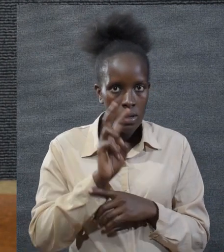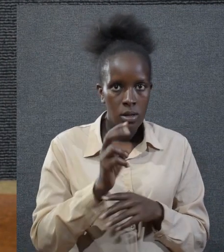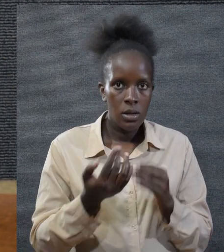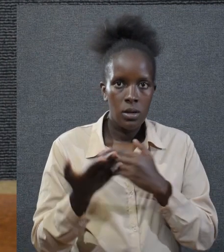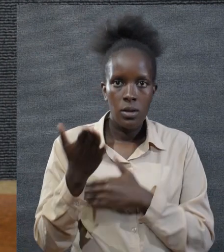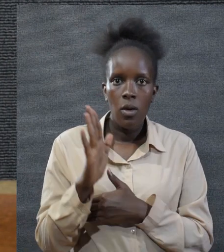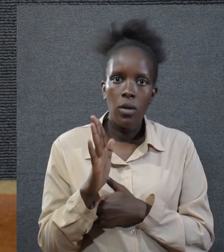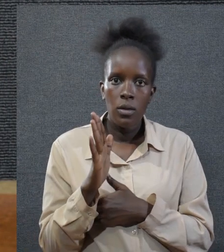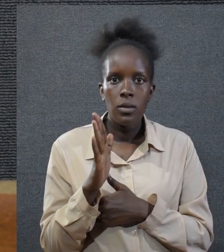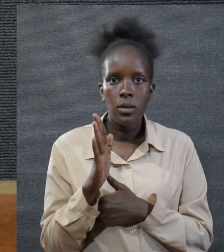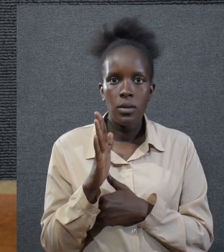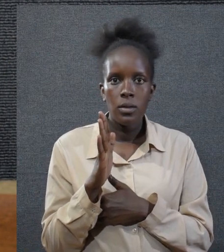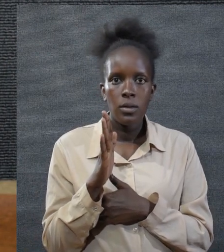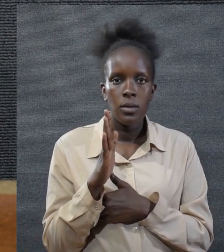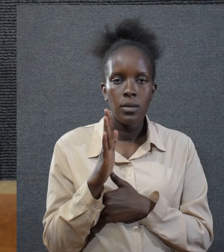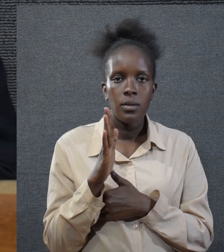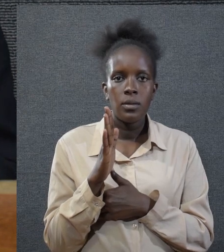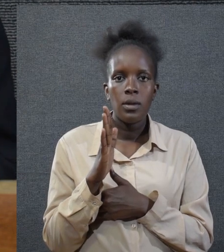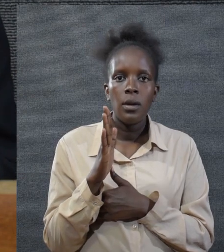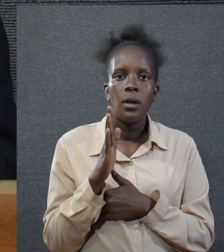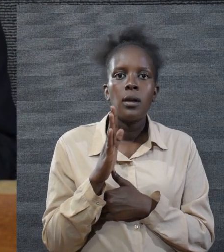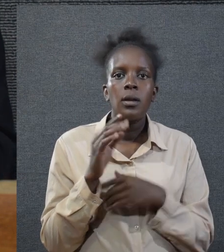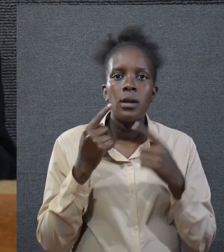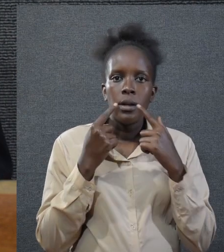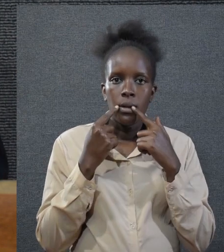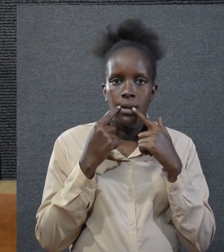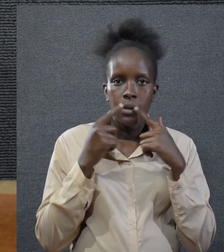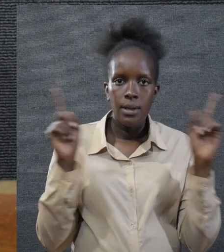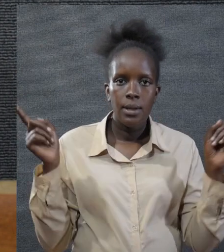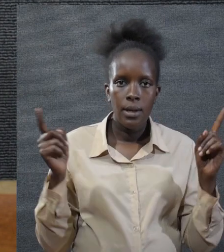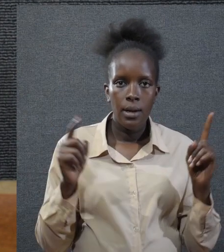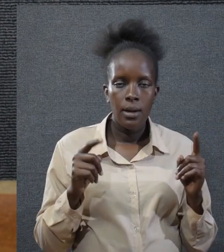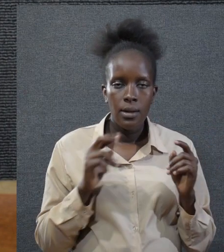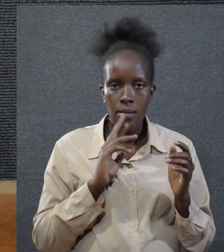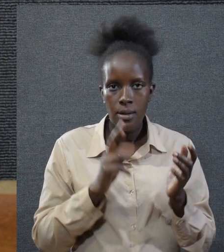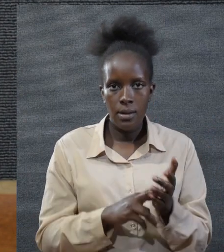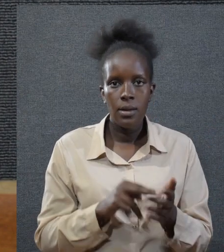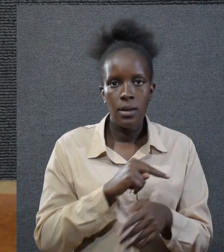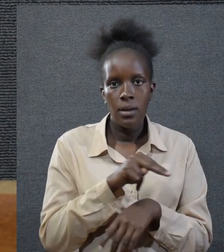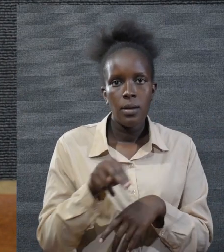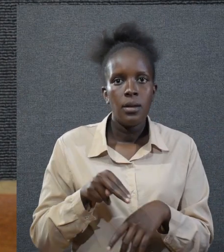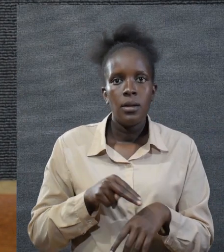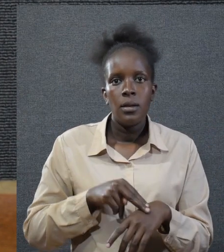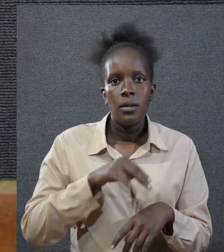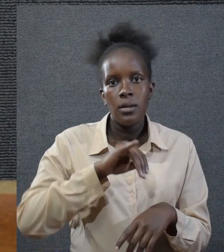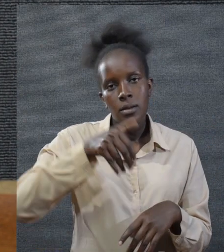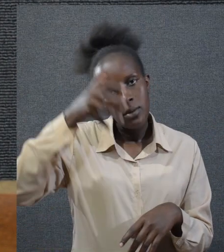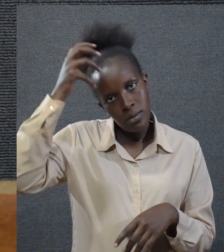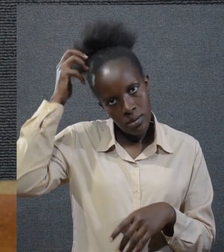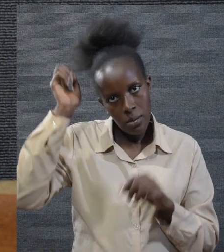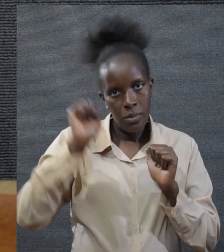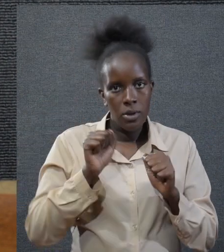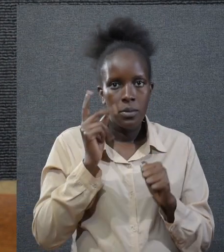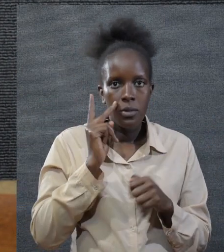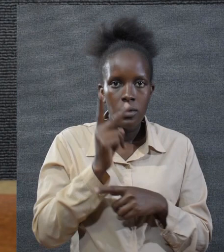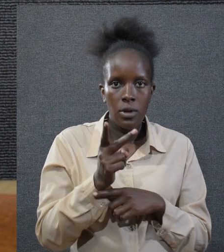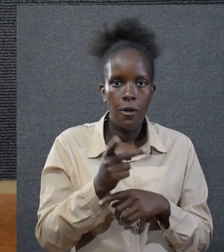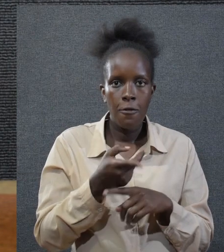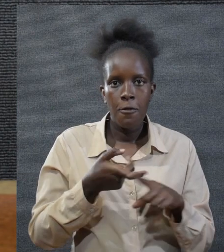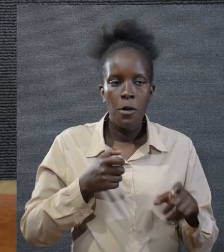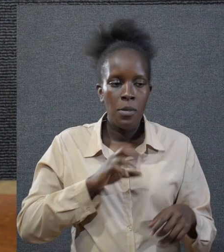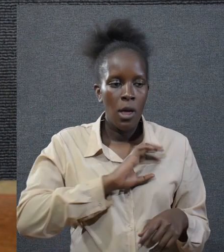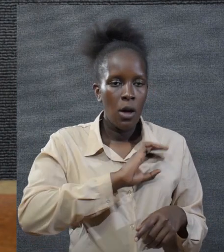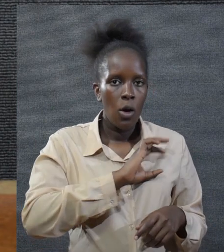we find God declares the consequence nation of Judah would